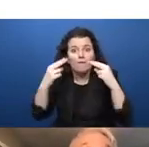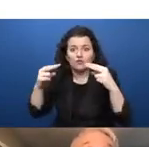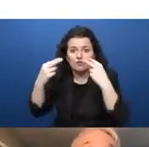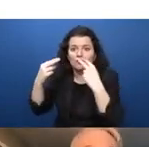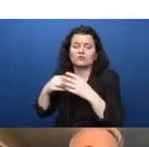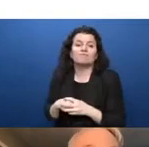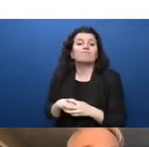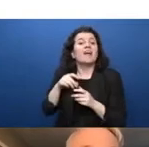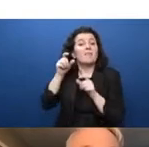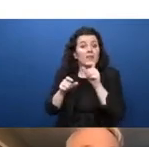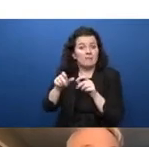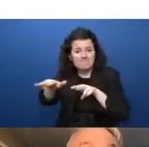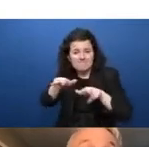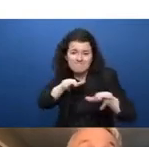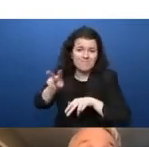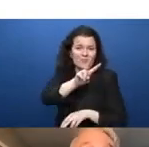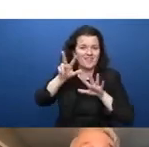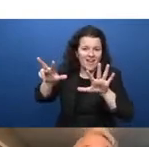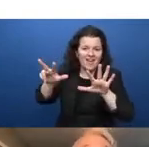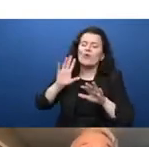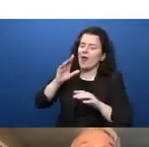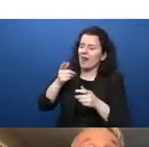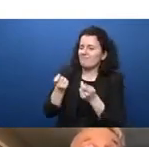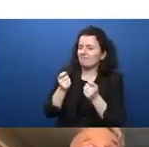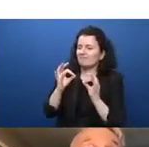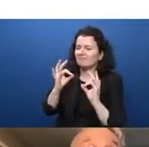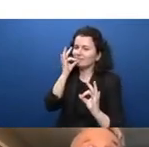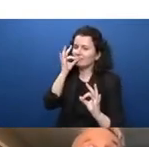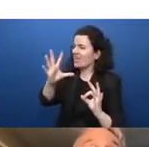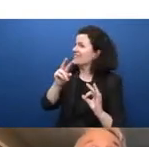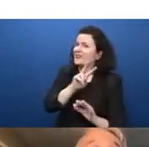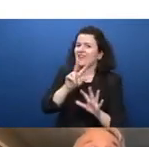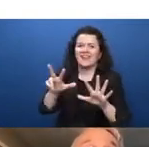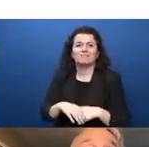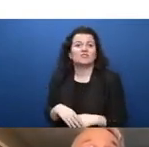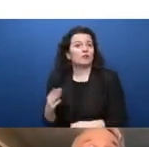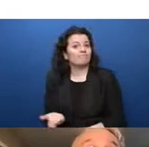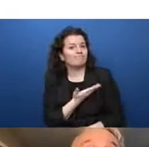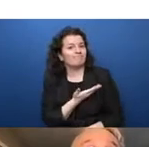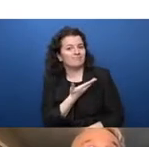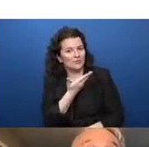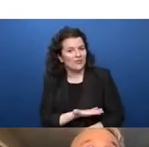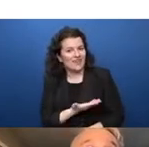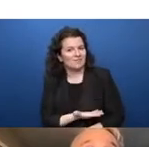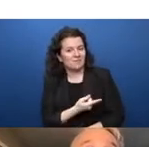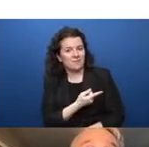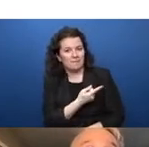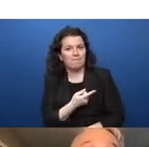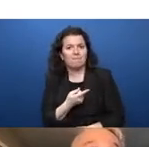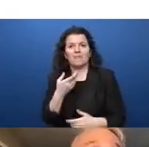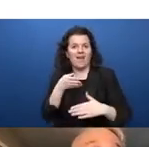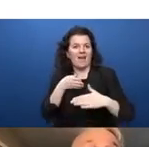this will make that fascinating as well. So there's the word cloud from today. Accessibility, our biggest word.